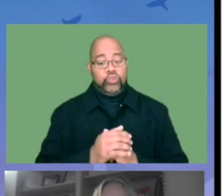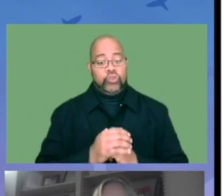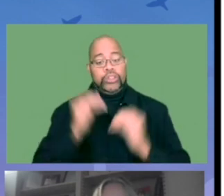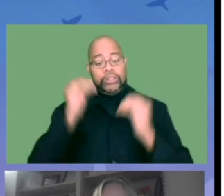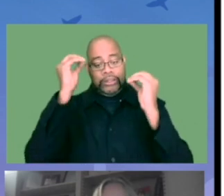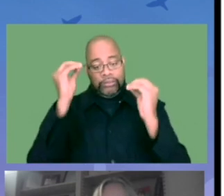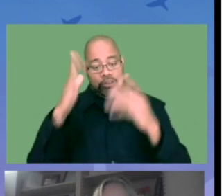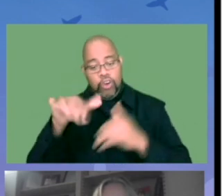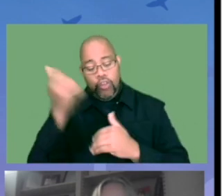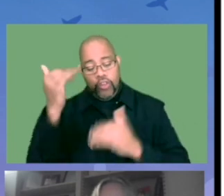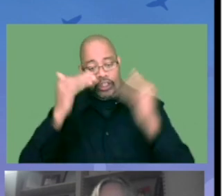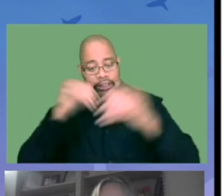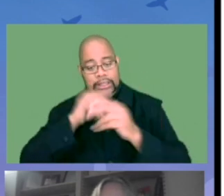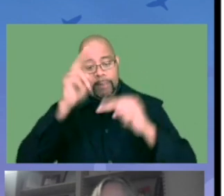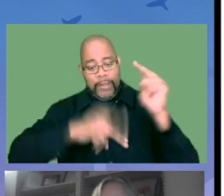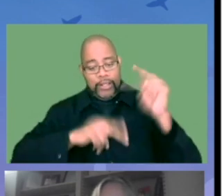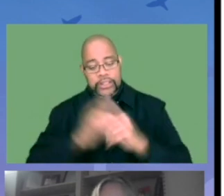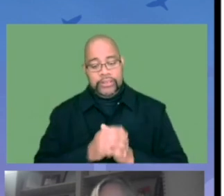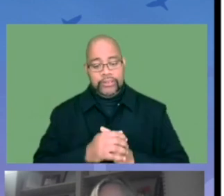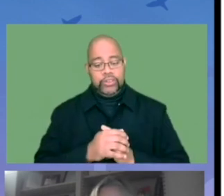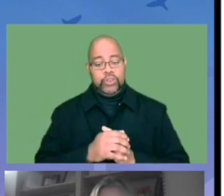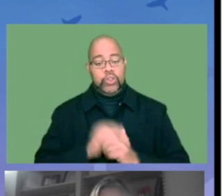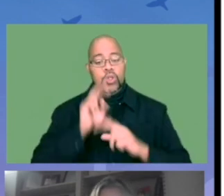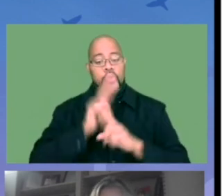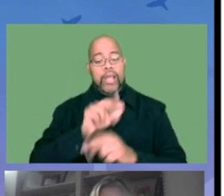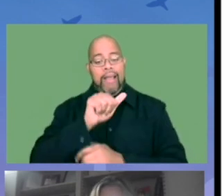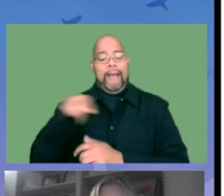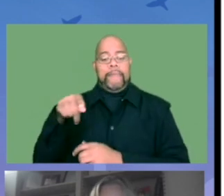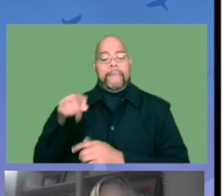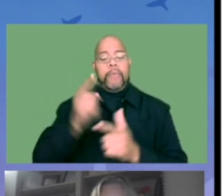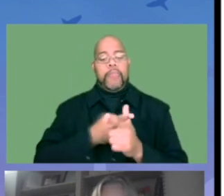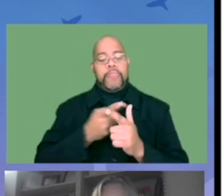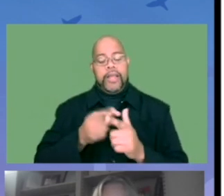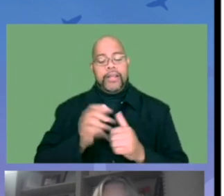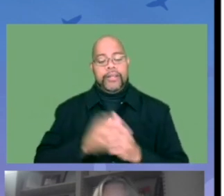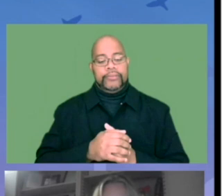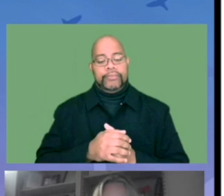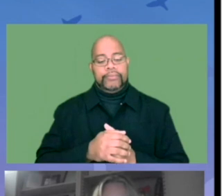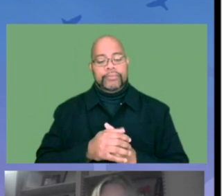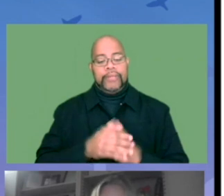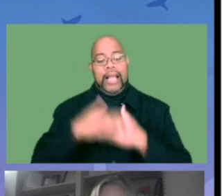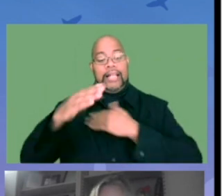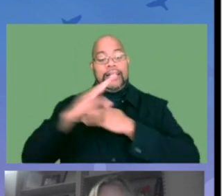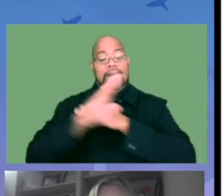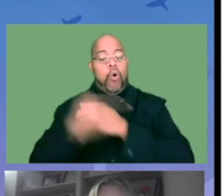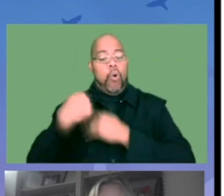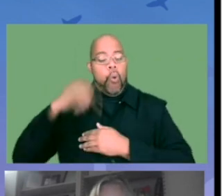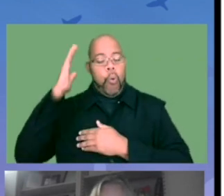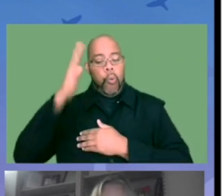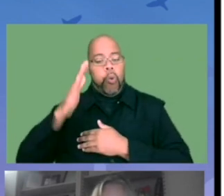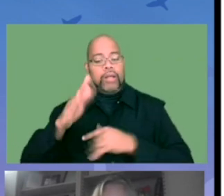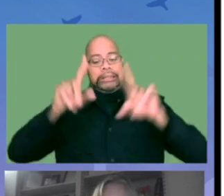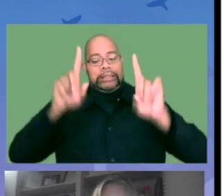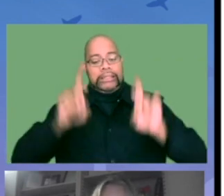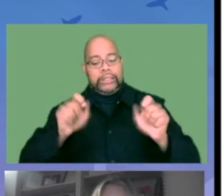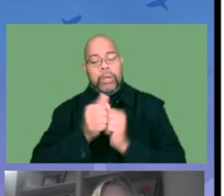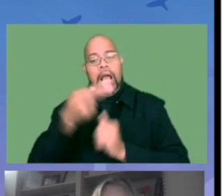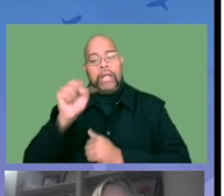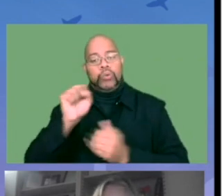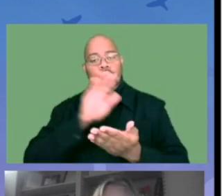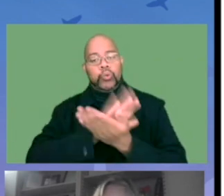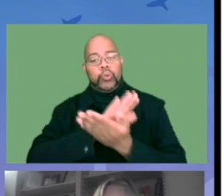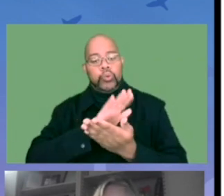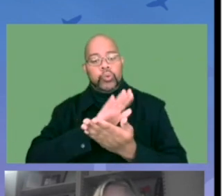August of this year. And one thing that's been really important to us is community partnerships. So we've done a lot of meetings with other